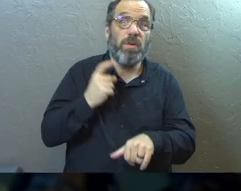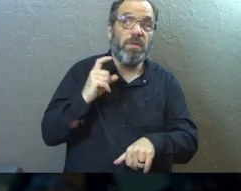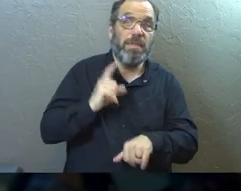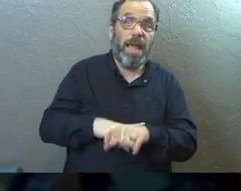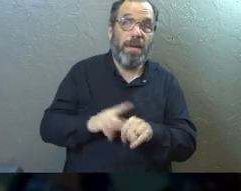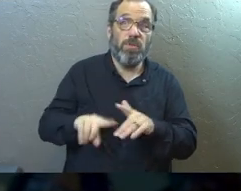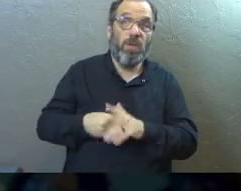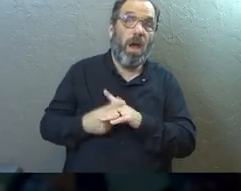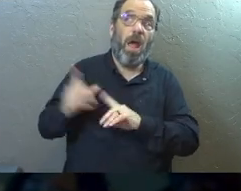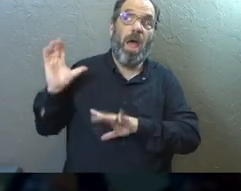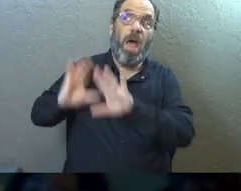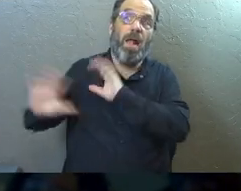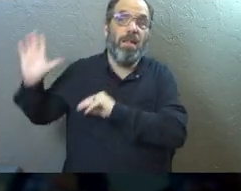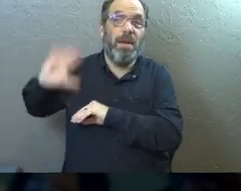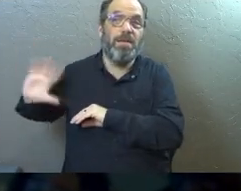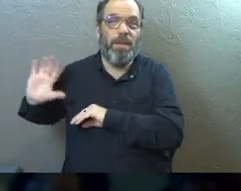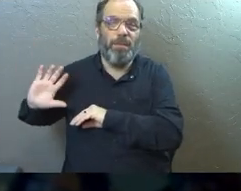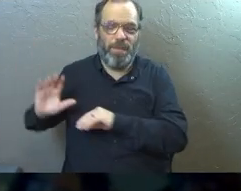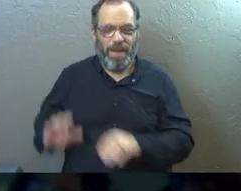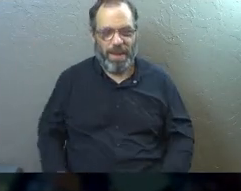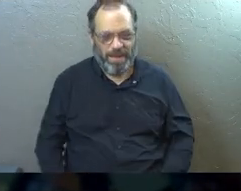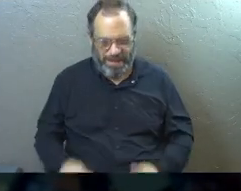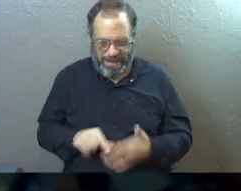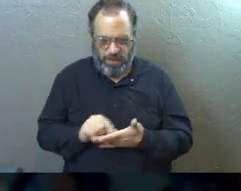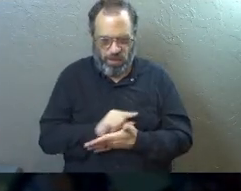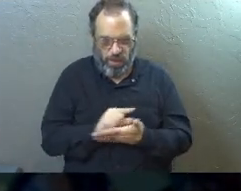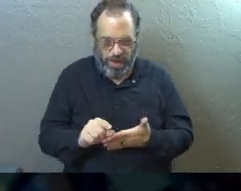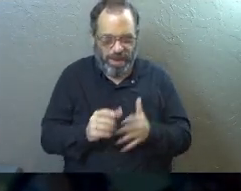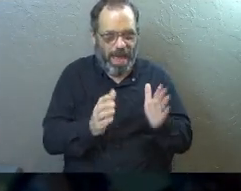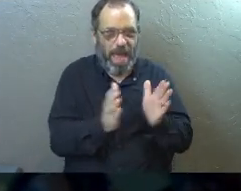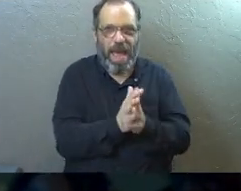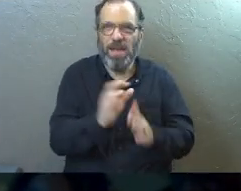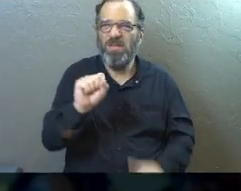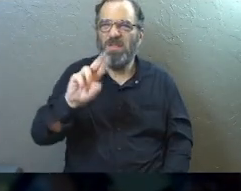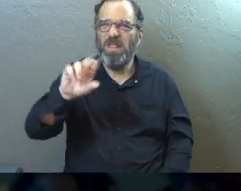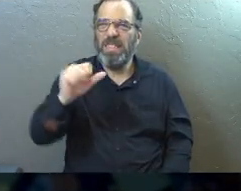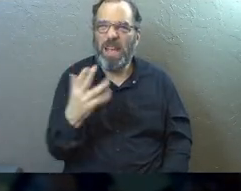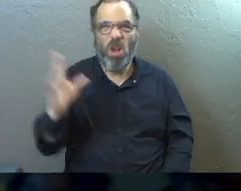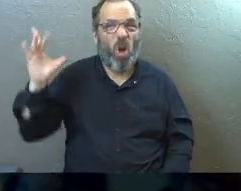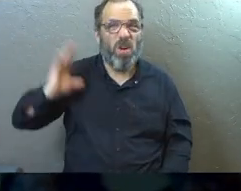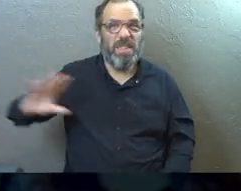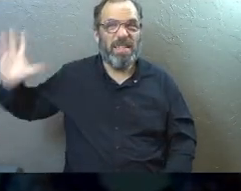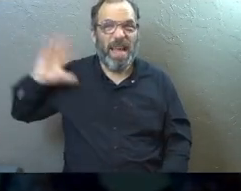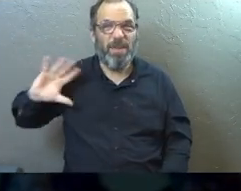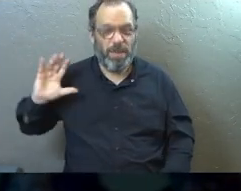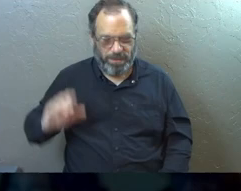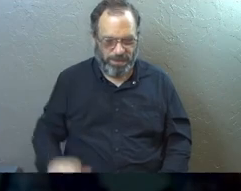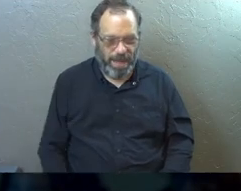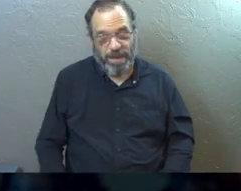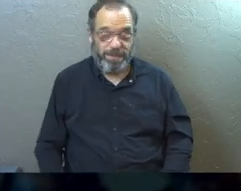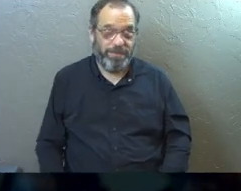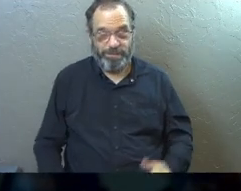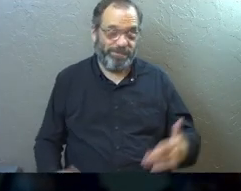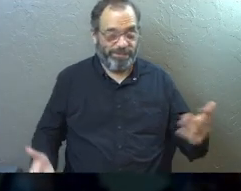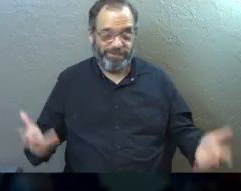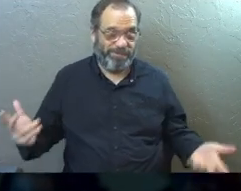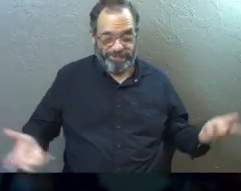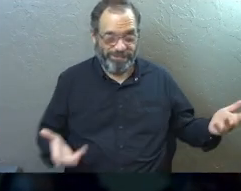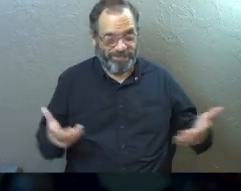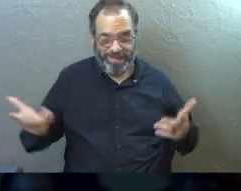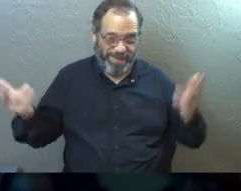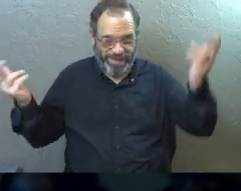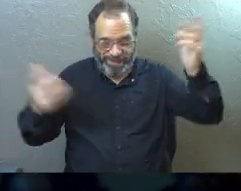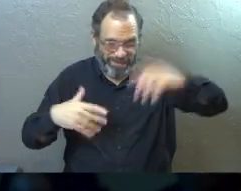first. I was thinking about with this week when I proposed to Sarah, that like, because I'm just like a, you know,